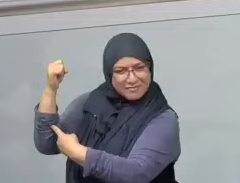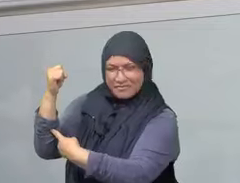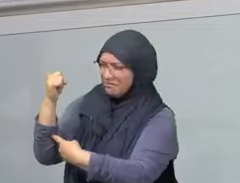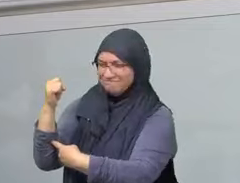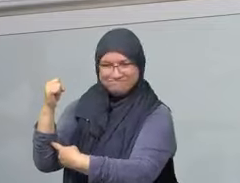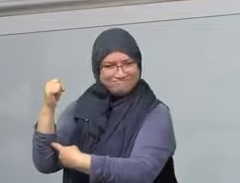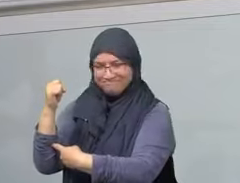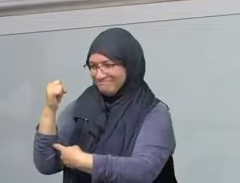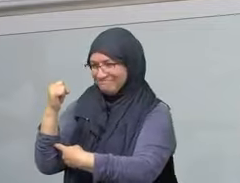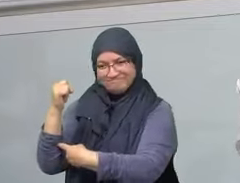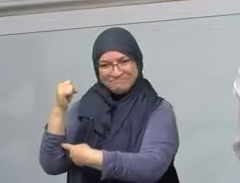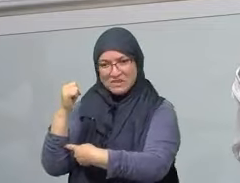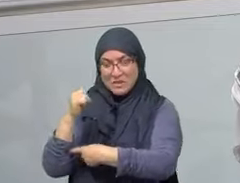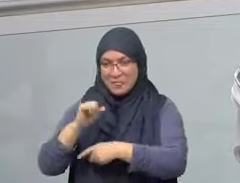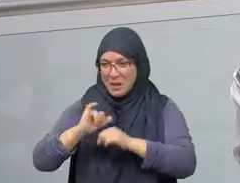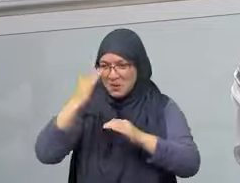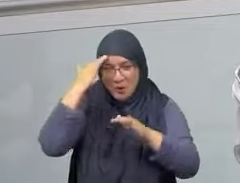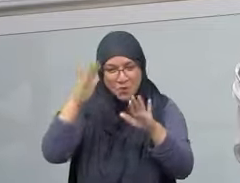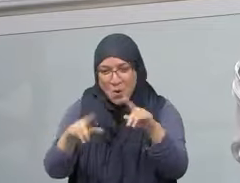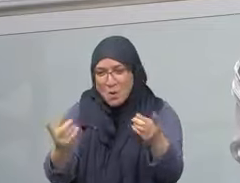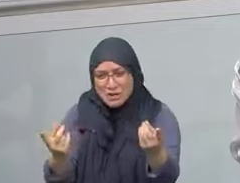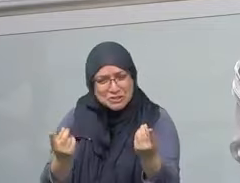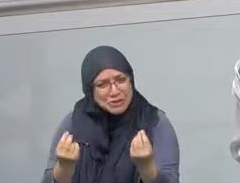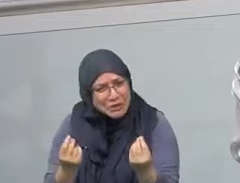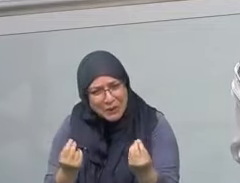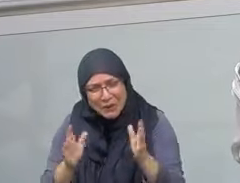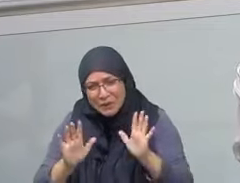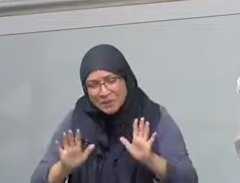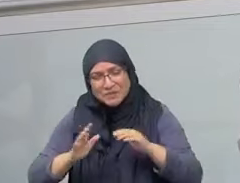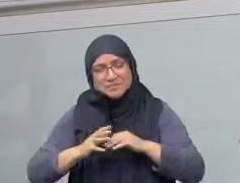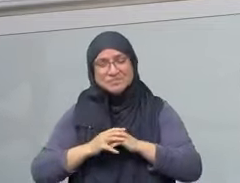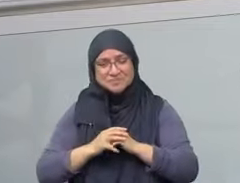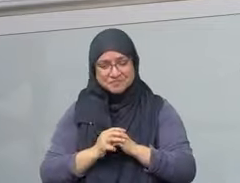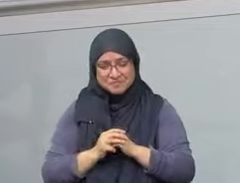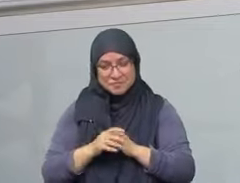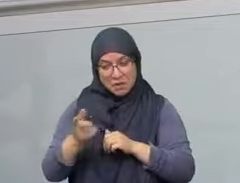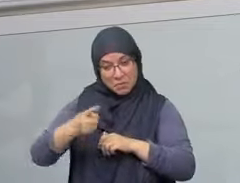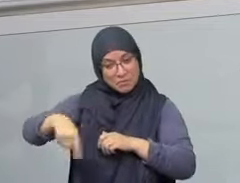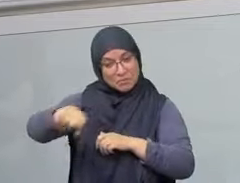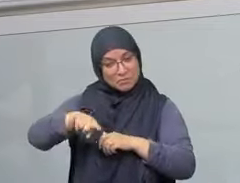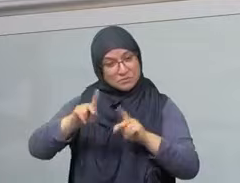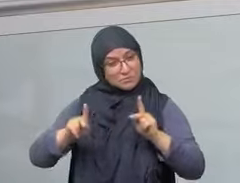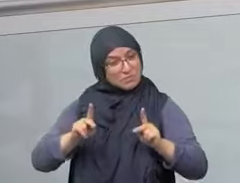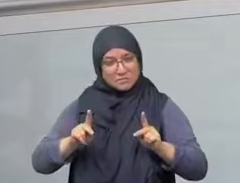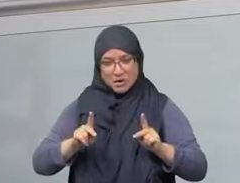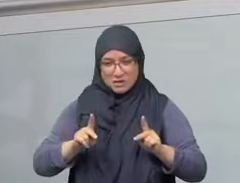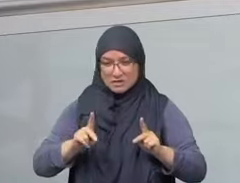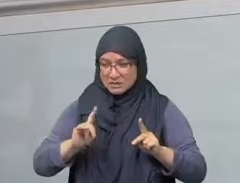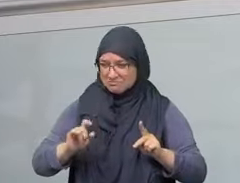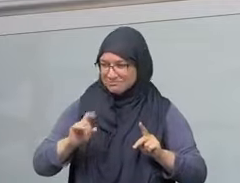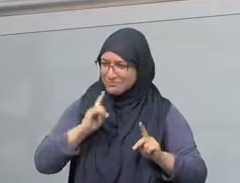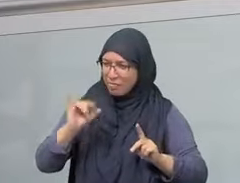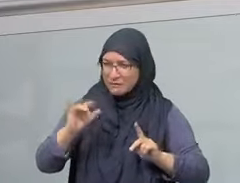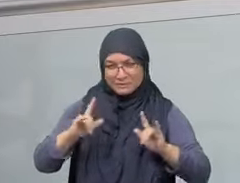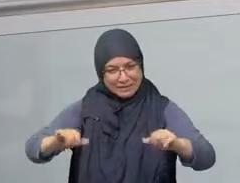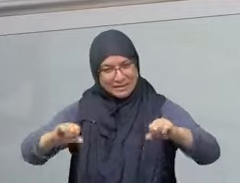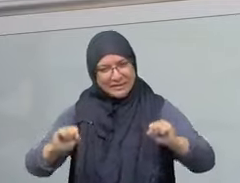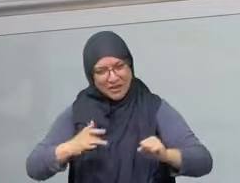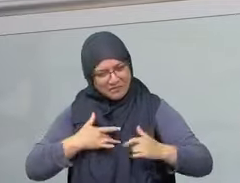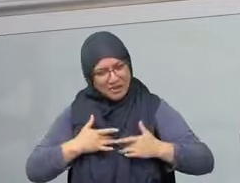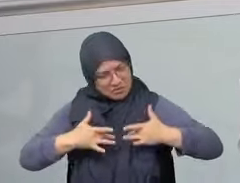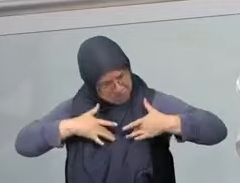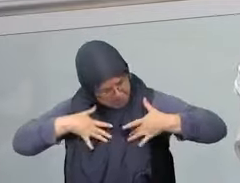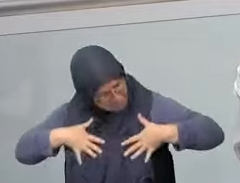as believers, grieve with any oppressed people, people. But to pretend like there isn't something about Masjid al-Aqsa